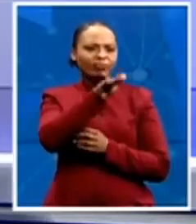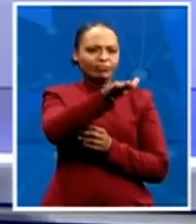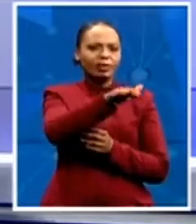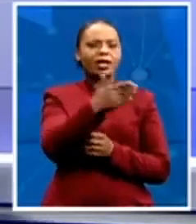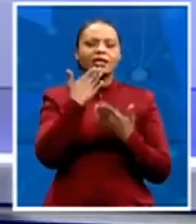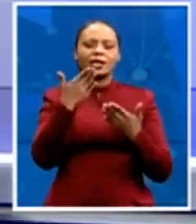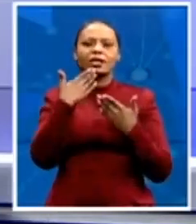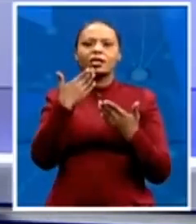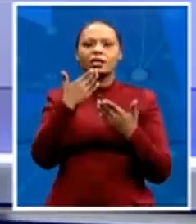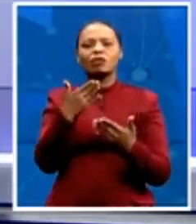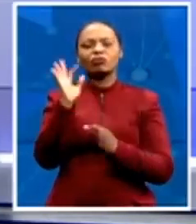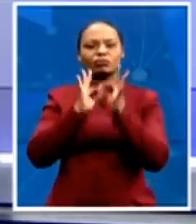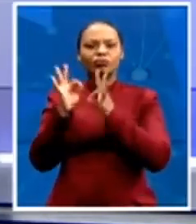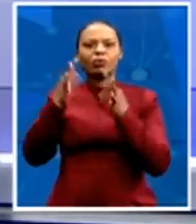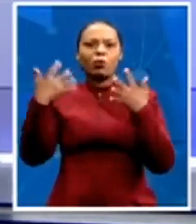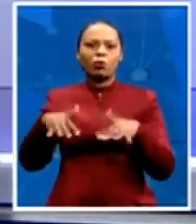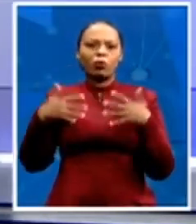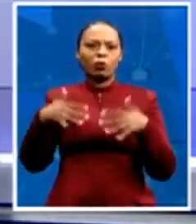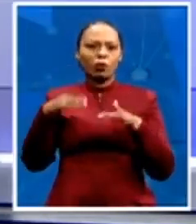information of what we know at this stage. Foreign Editor Sophie Mokwena there.